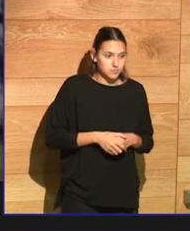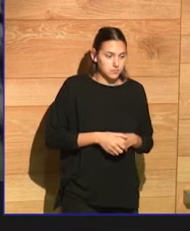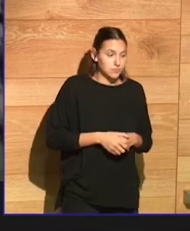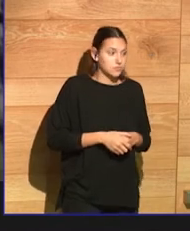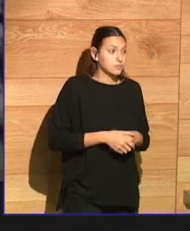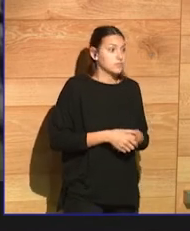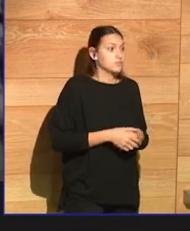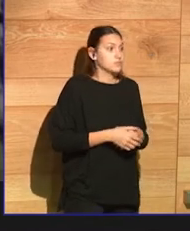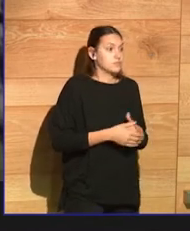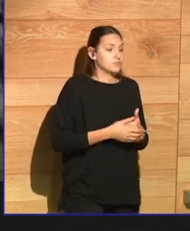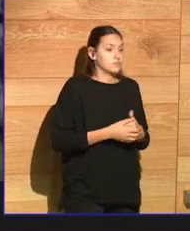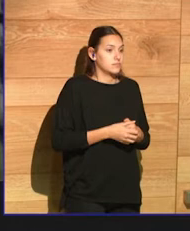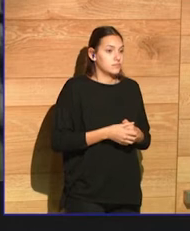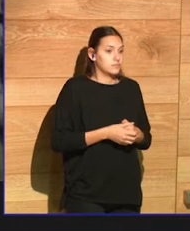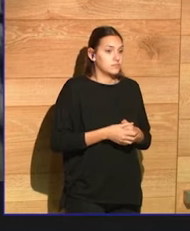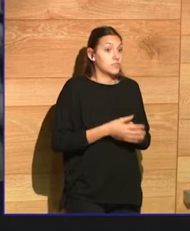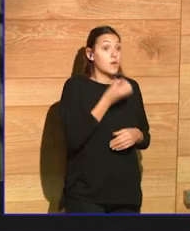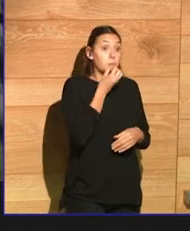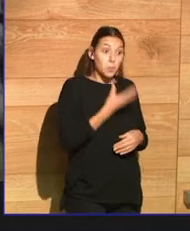That's such a big question.